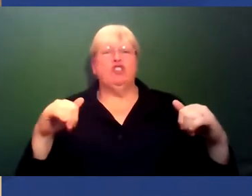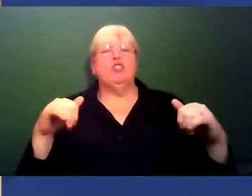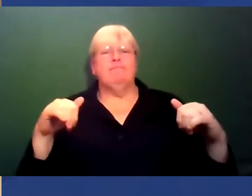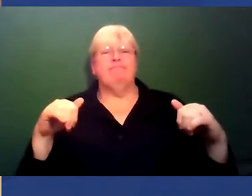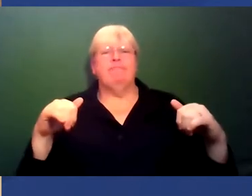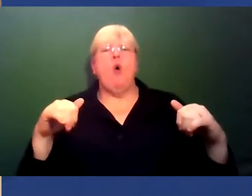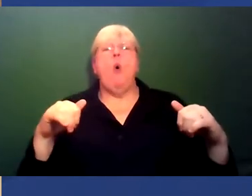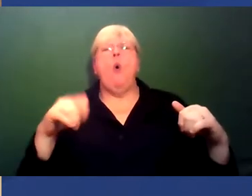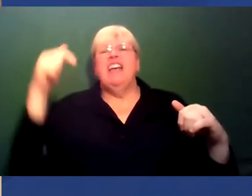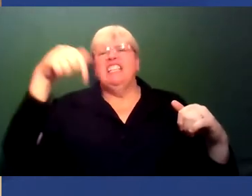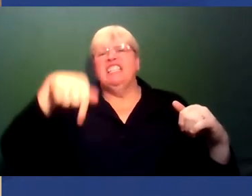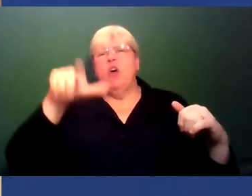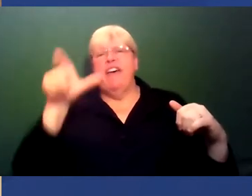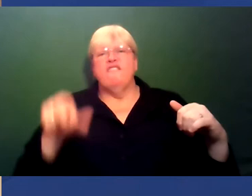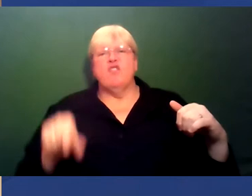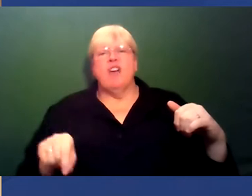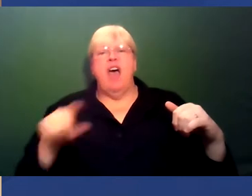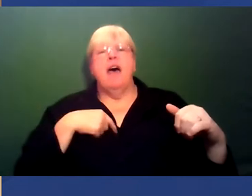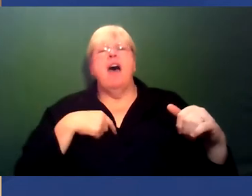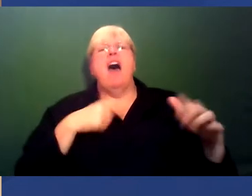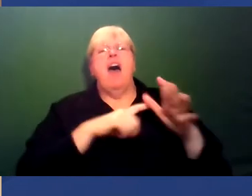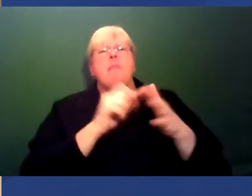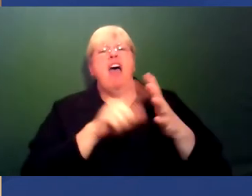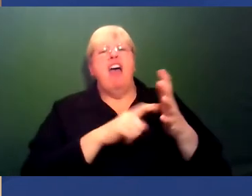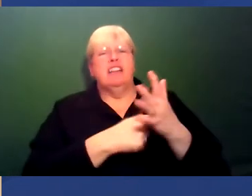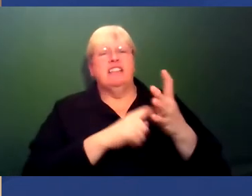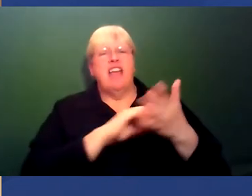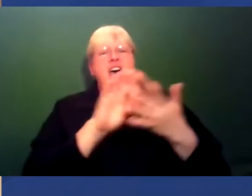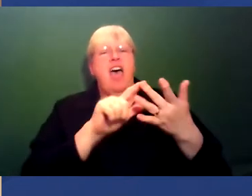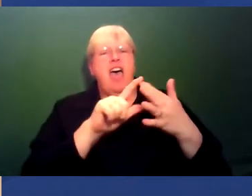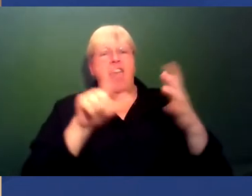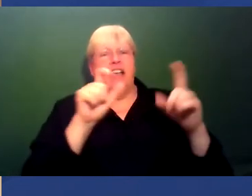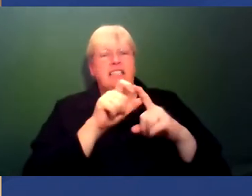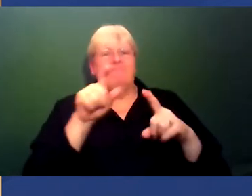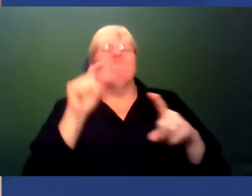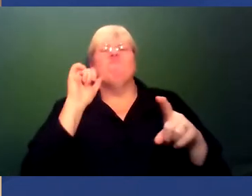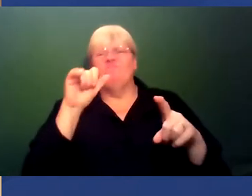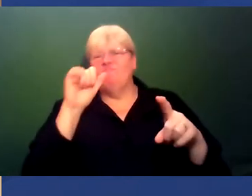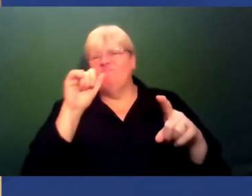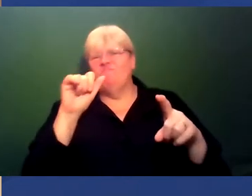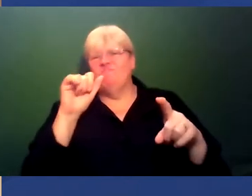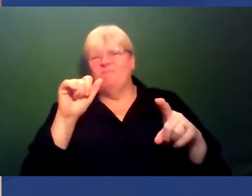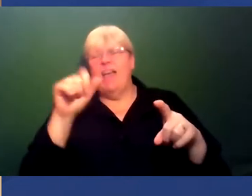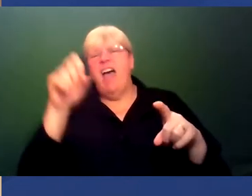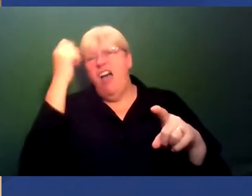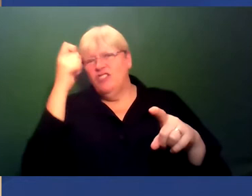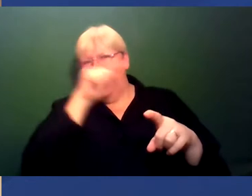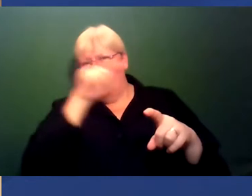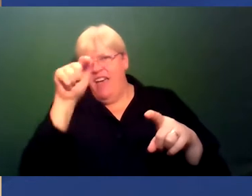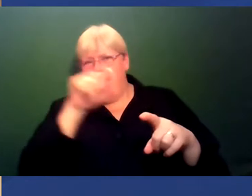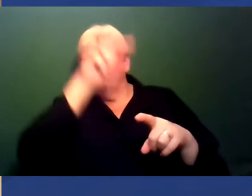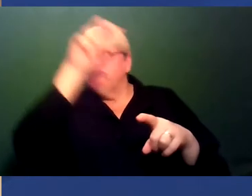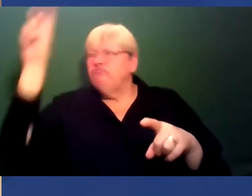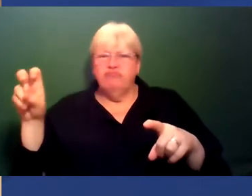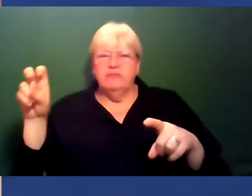Africa because of apartheid. They may have a, you know, they may have a better idea of racism outside of that, that building in their own building.